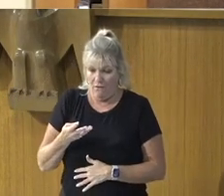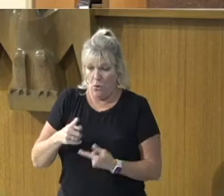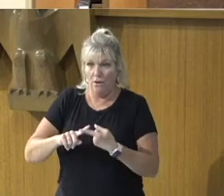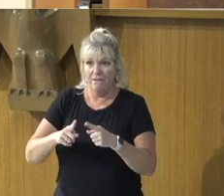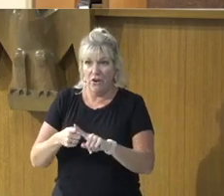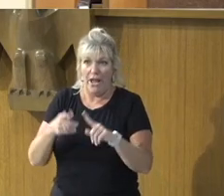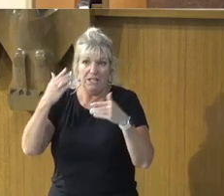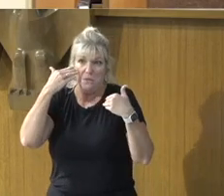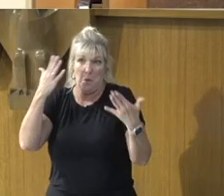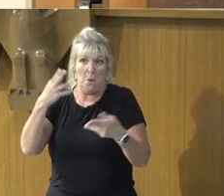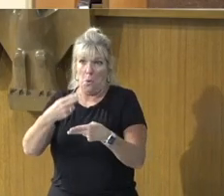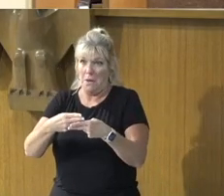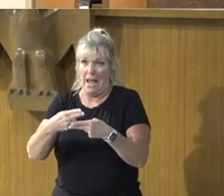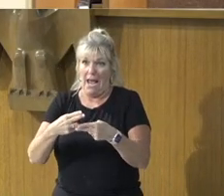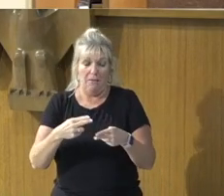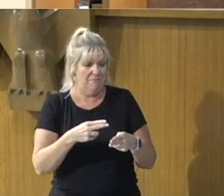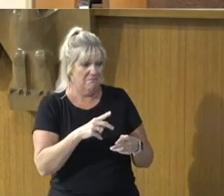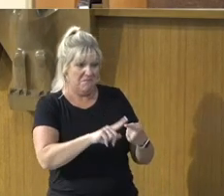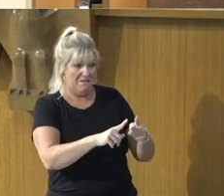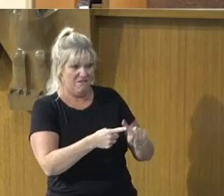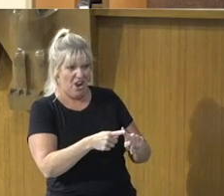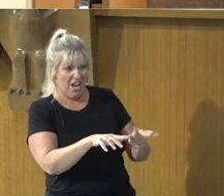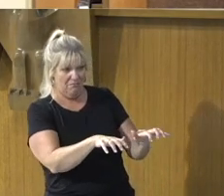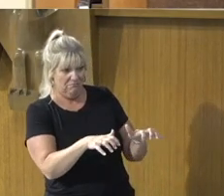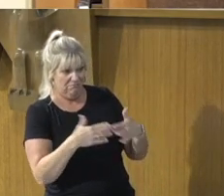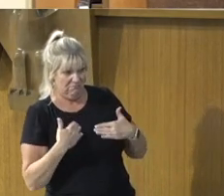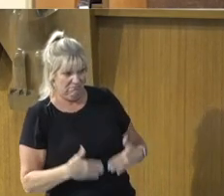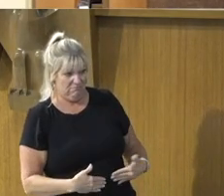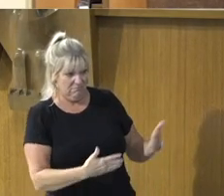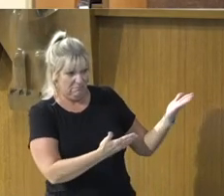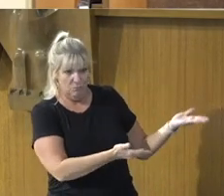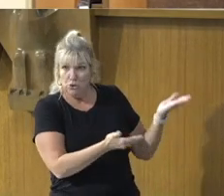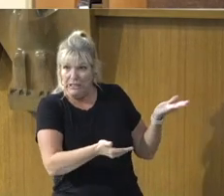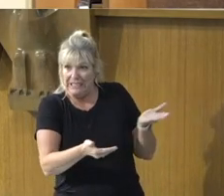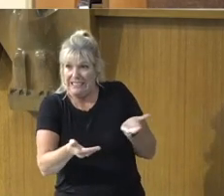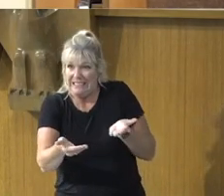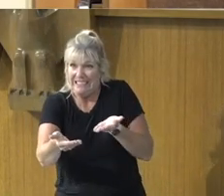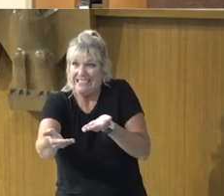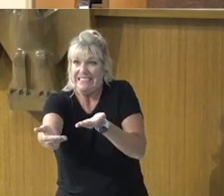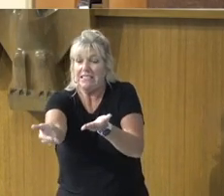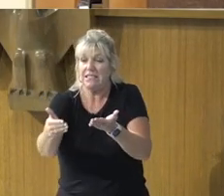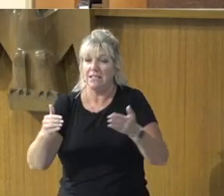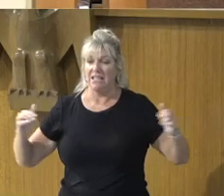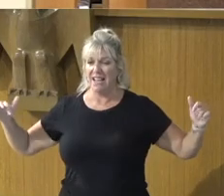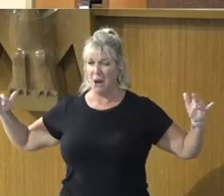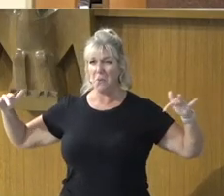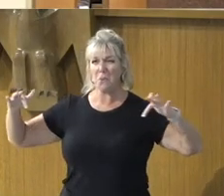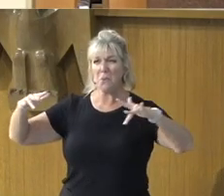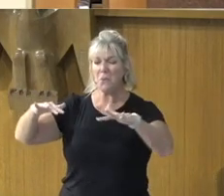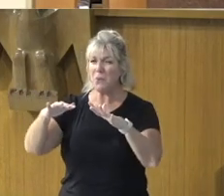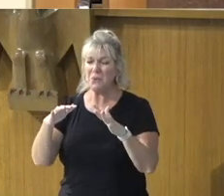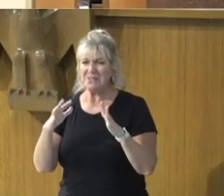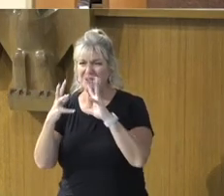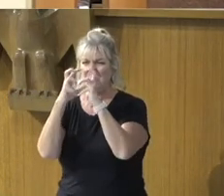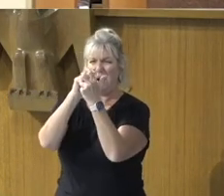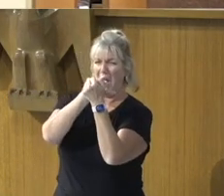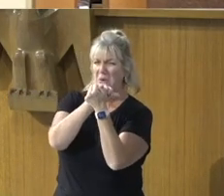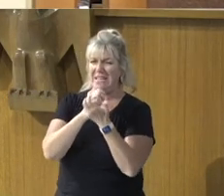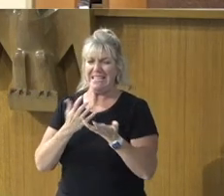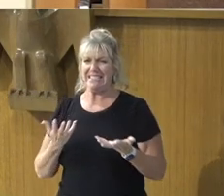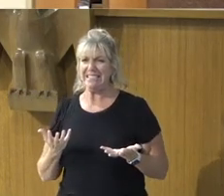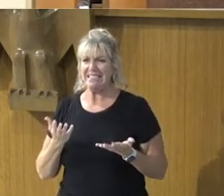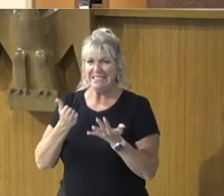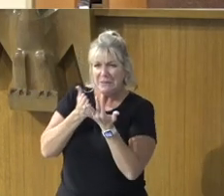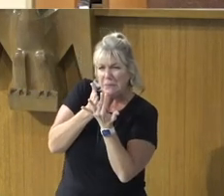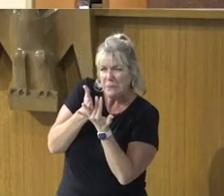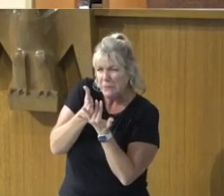Carrying their crippled companion, But the crowd, One said, They are too many, Said another, We can't